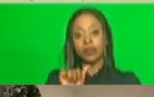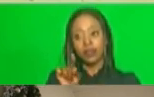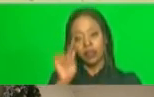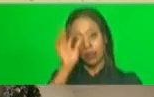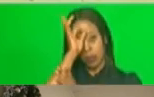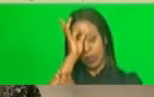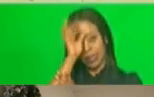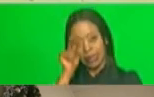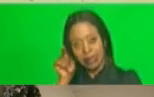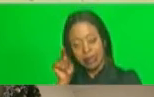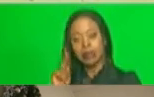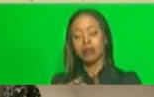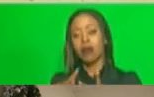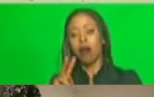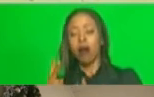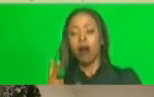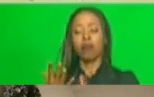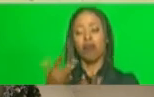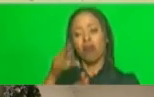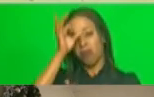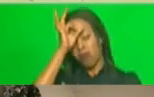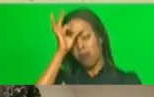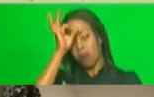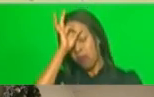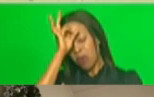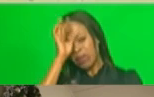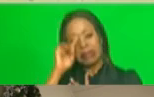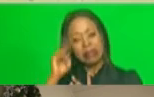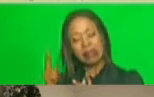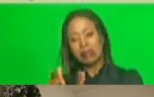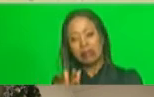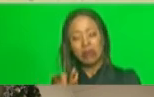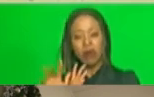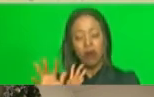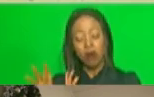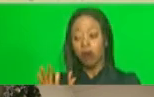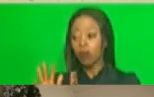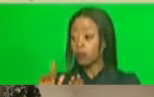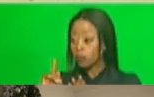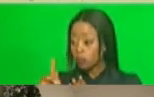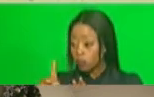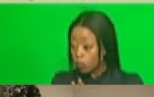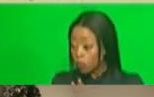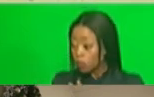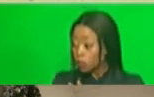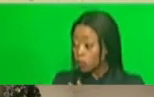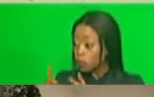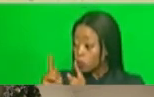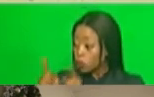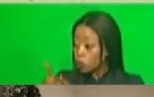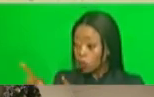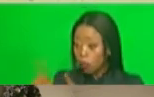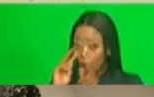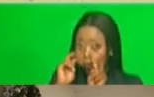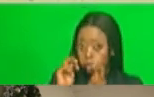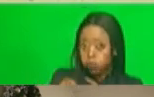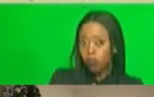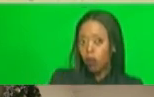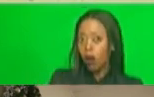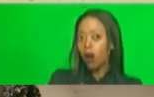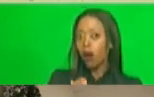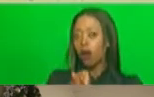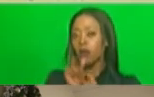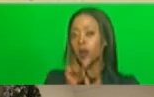and other law enforcement agencies will be required to investigate, to arrest and to prosecute